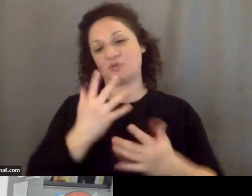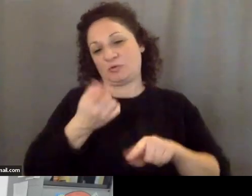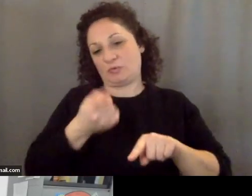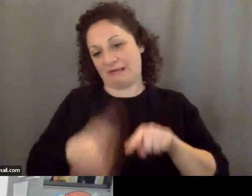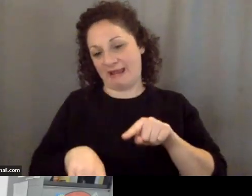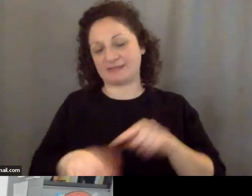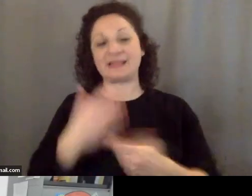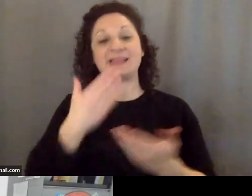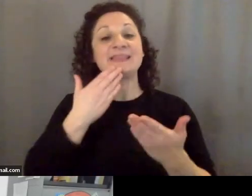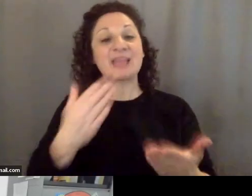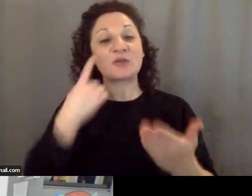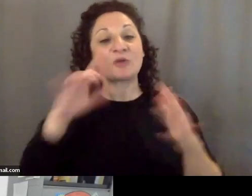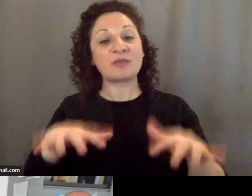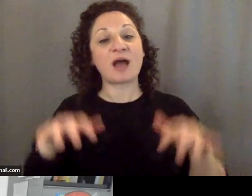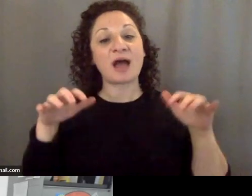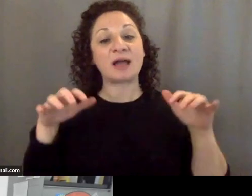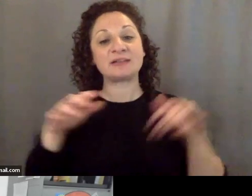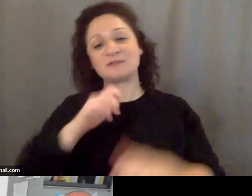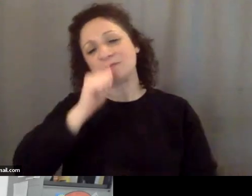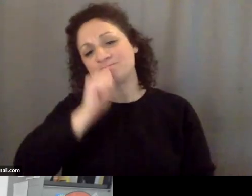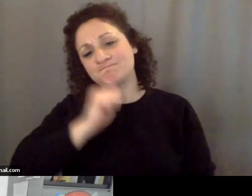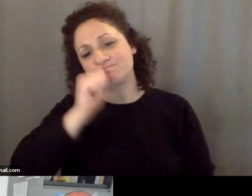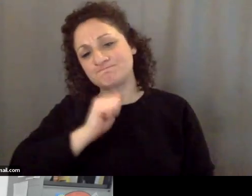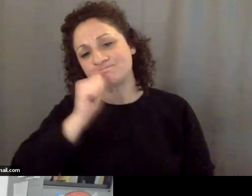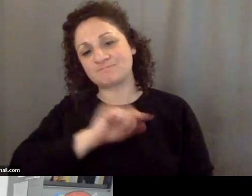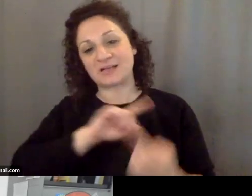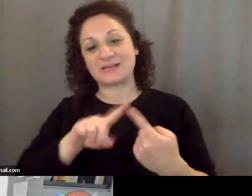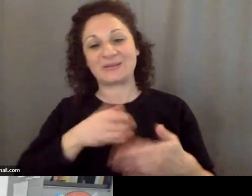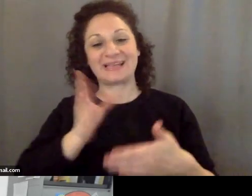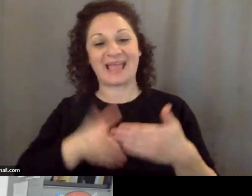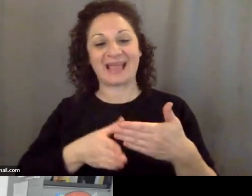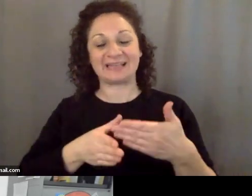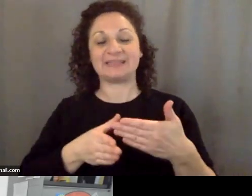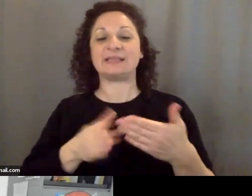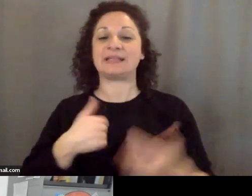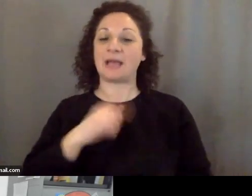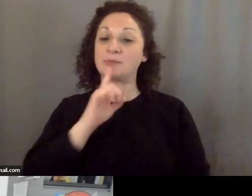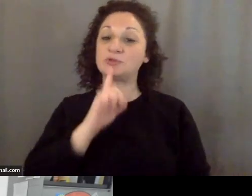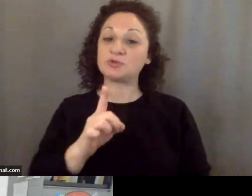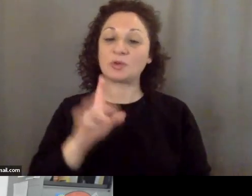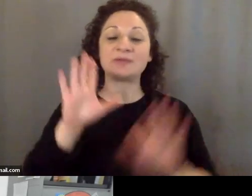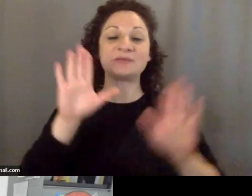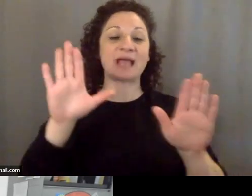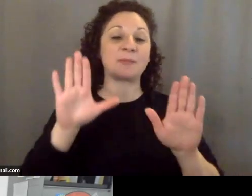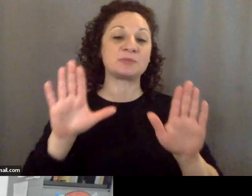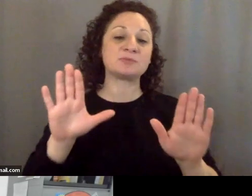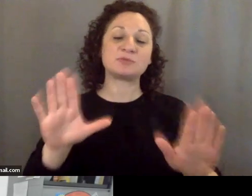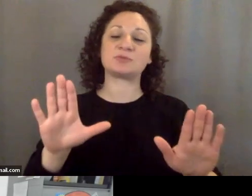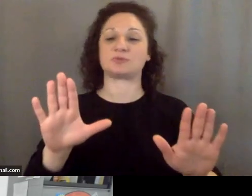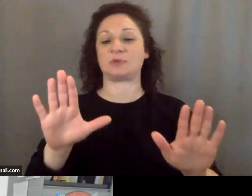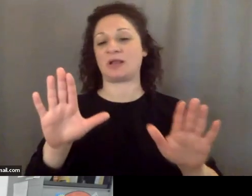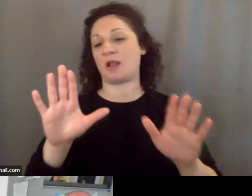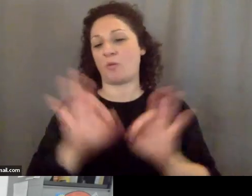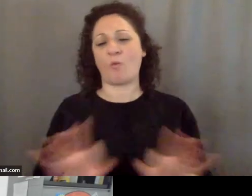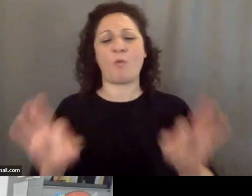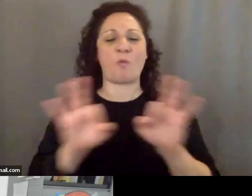thank you to the audience for bearing with us till the end here and and I'm sure it was absolutely worthwhile thank you so